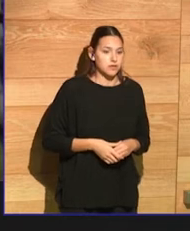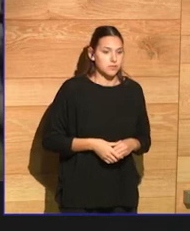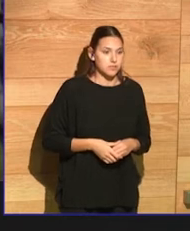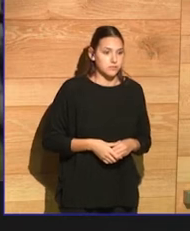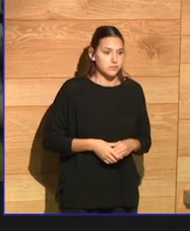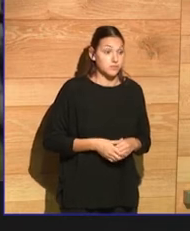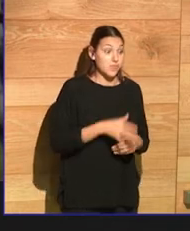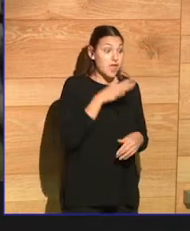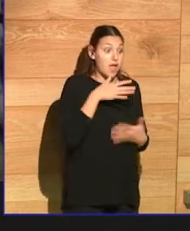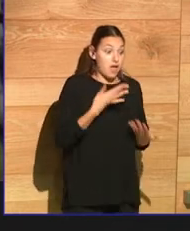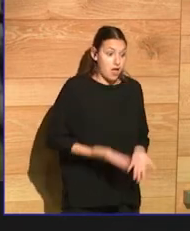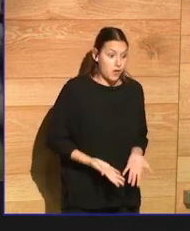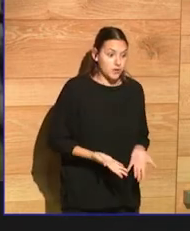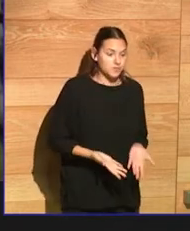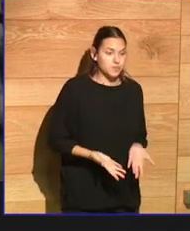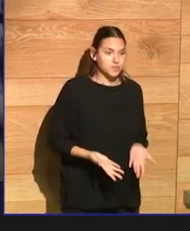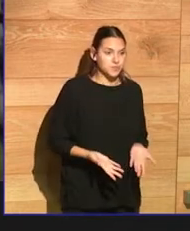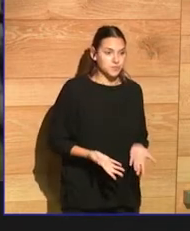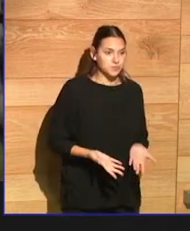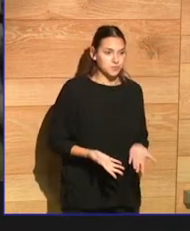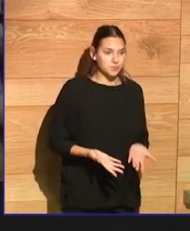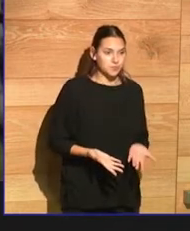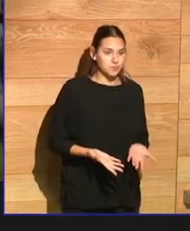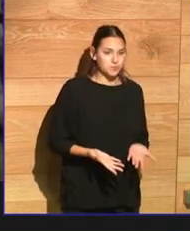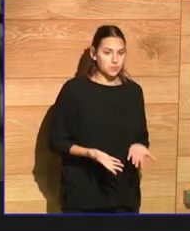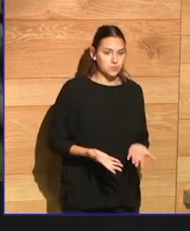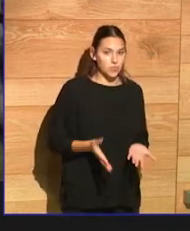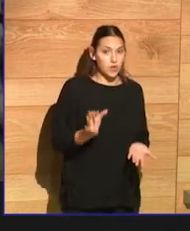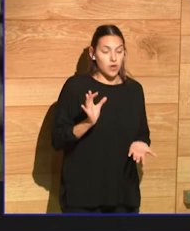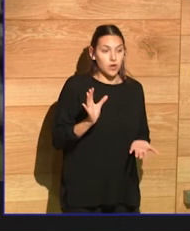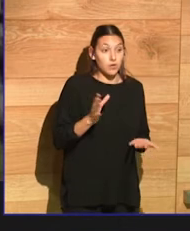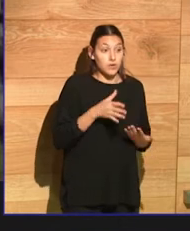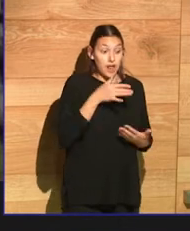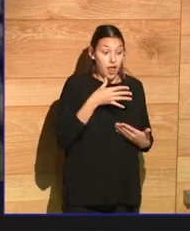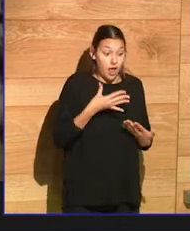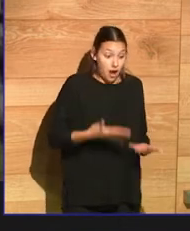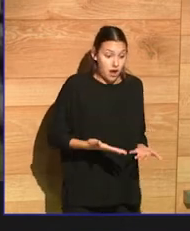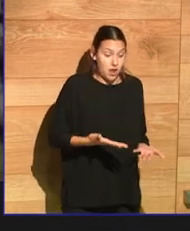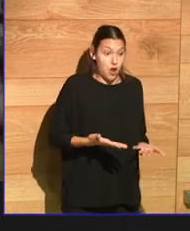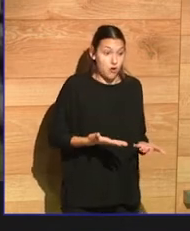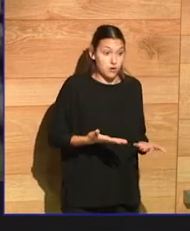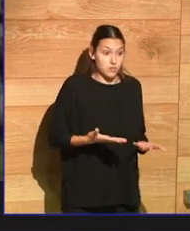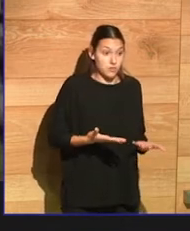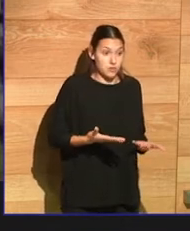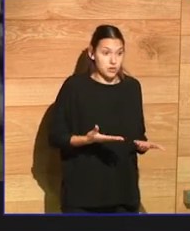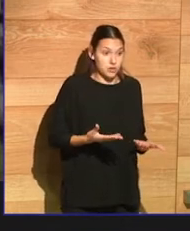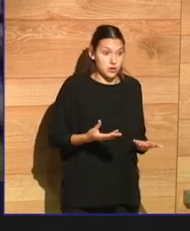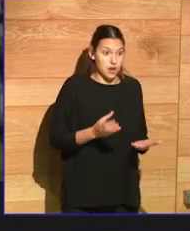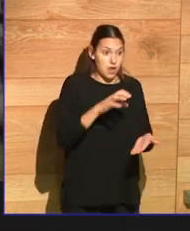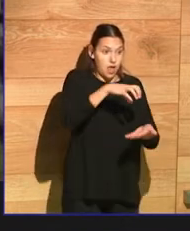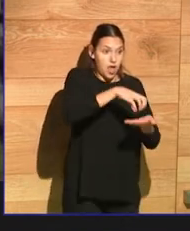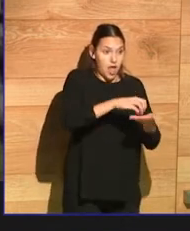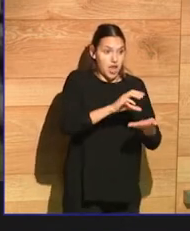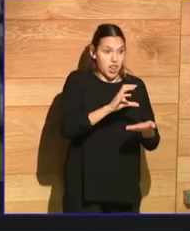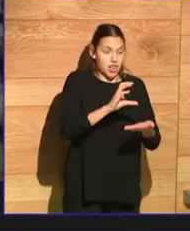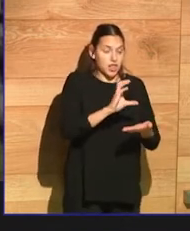Right now, well, since September 11th, since the attacks on the World Trade Towers, the kind of book that Fight